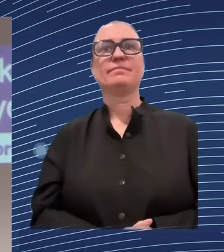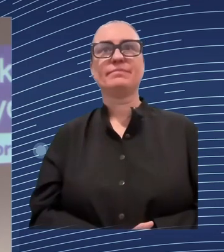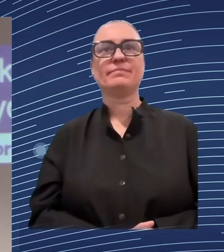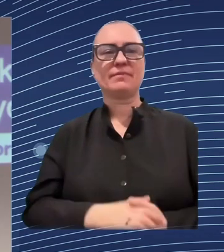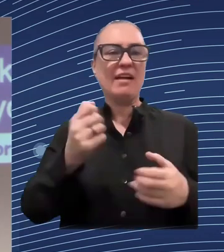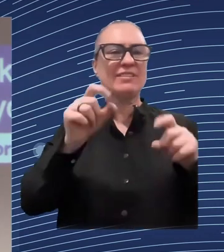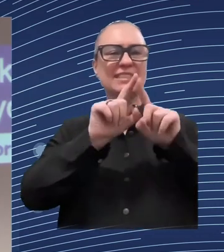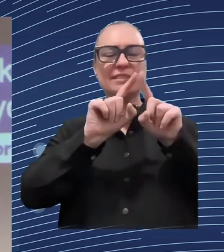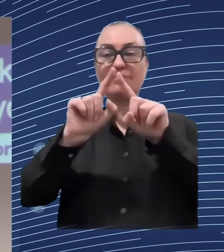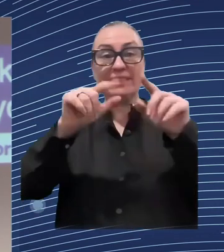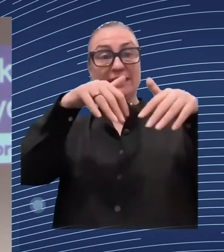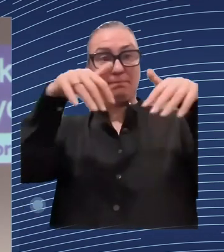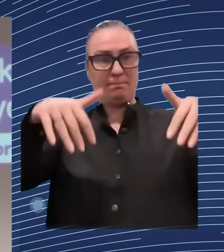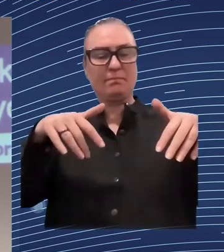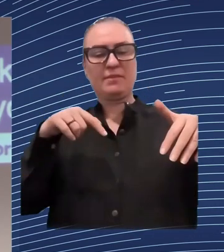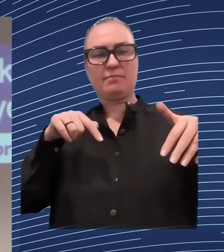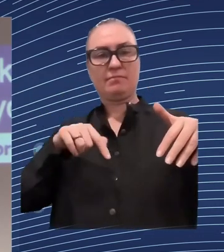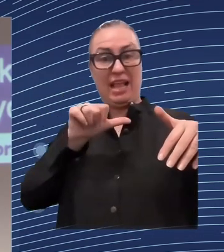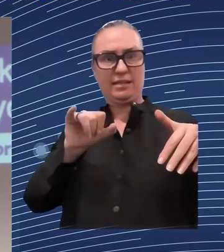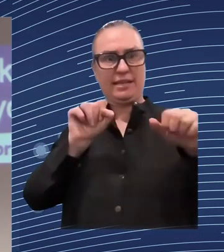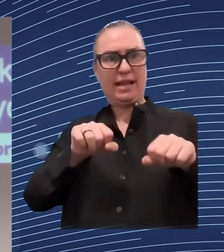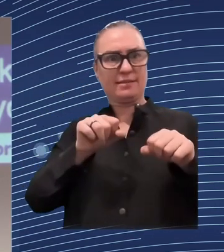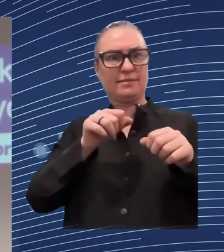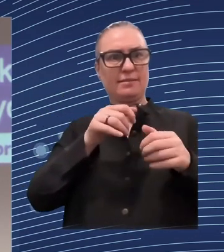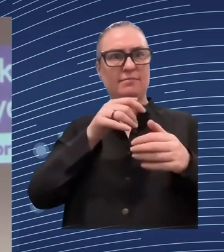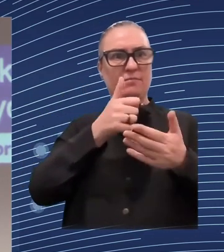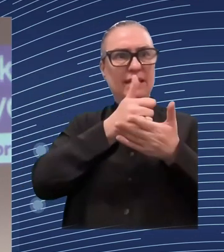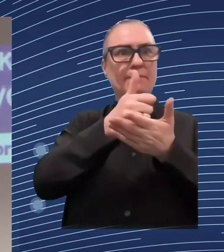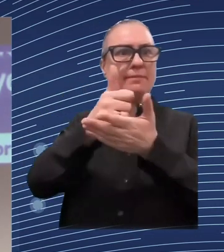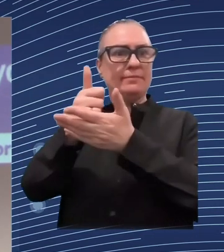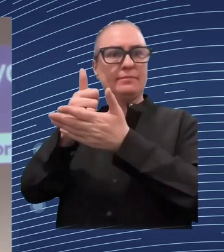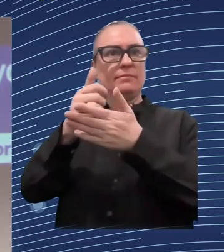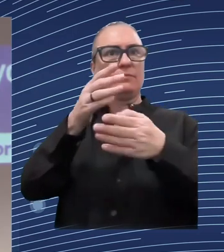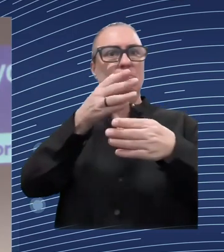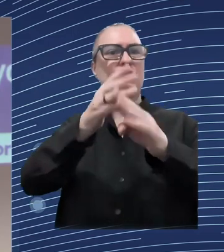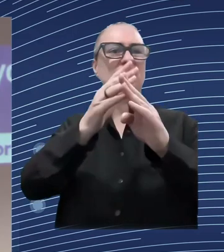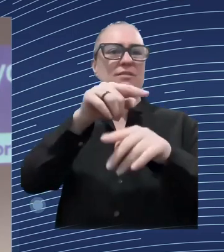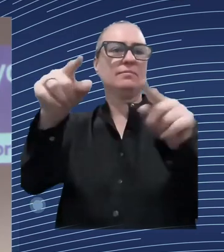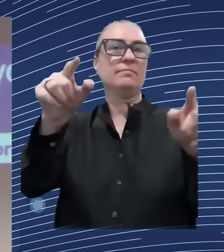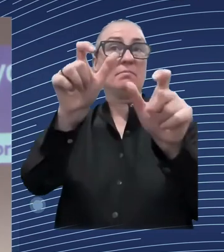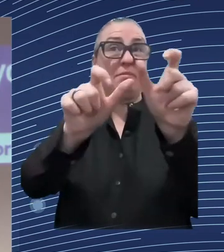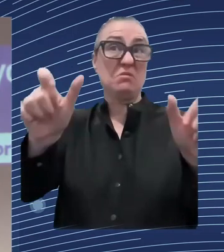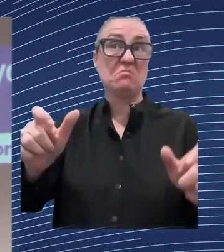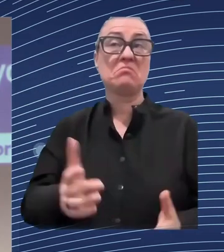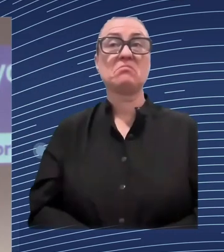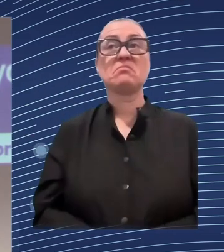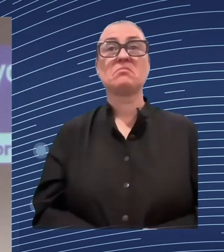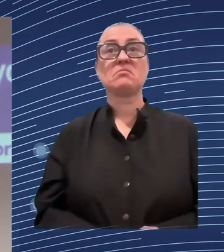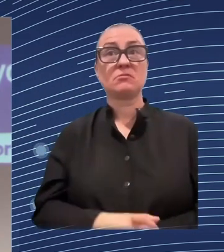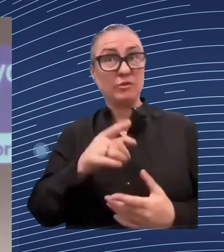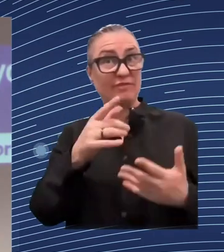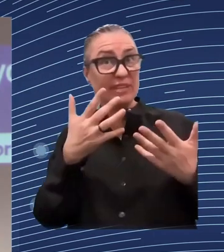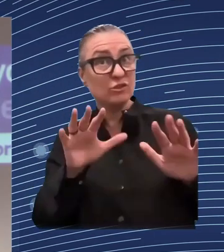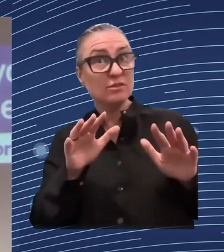tax. Sorry, you want to tax digital companies, want to tax digital services. It really depends on the object of the taxation.